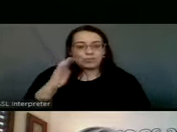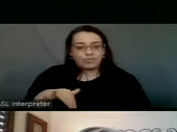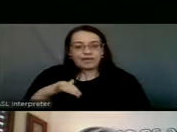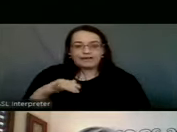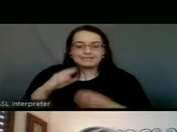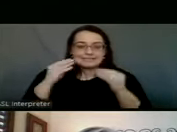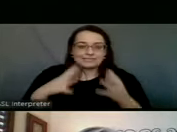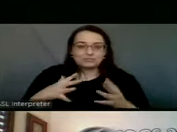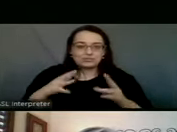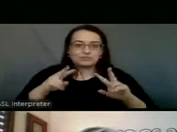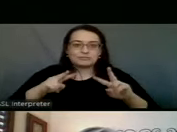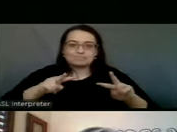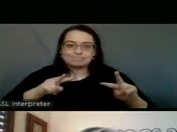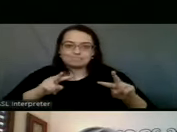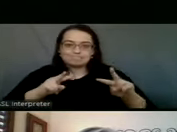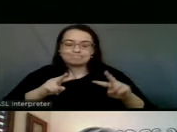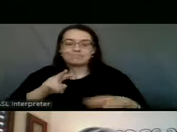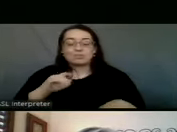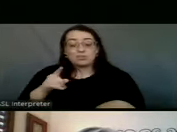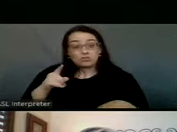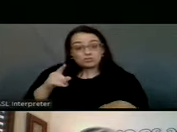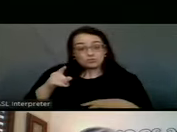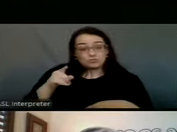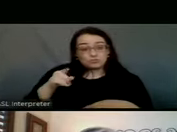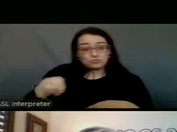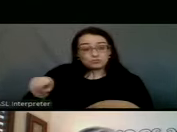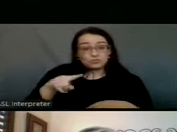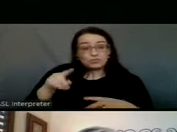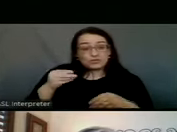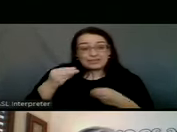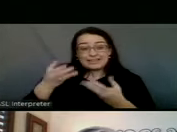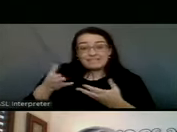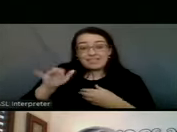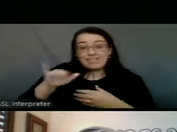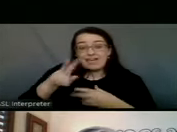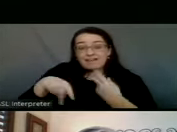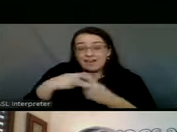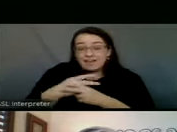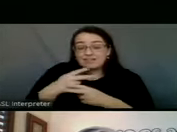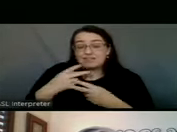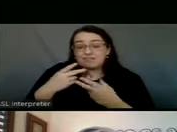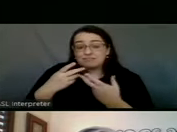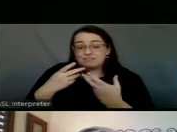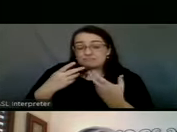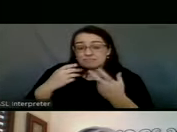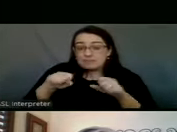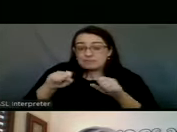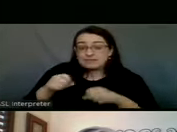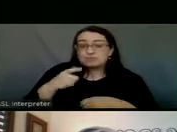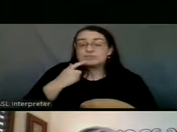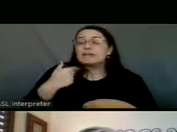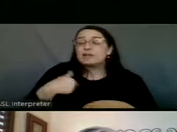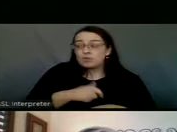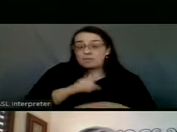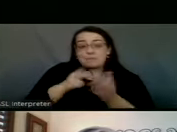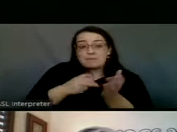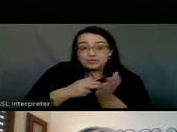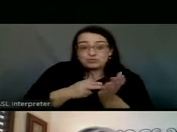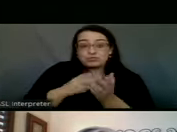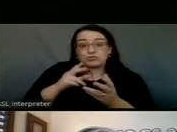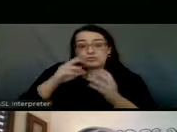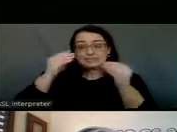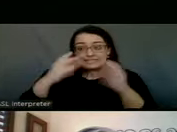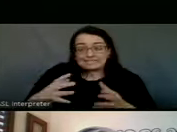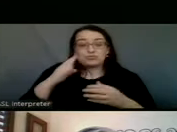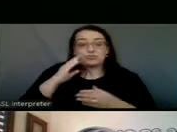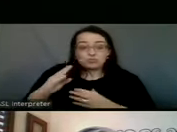kind of waiting for that. So are you guys going to be given, are you guys given that kind of leeway of saying, okay, yeah, we're going to make for sure that teachers are like at